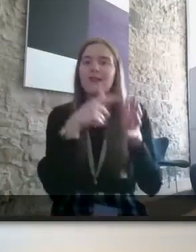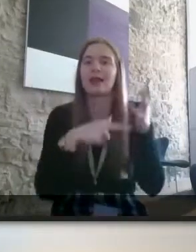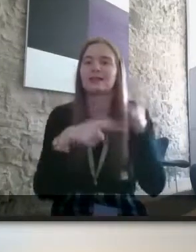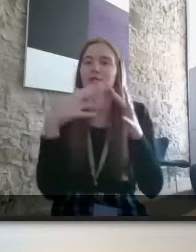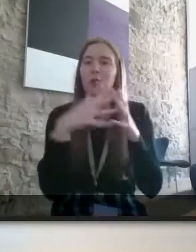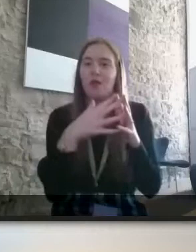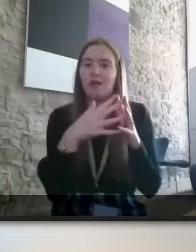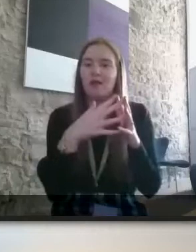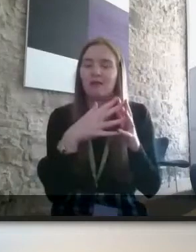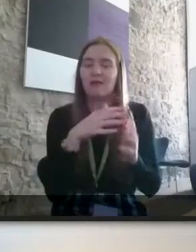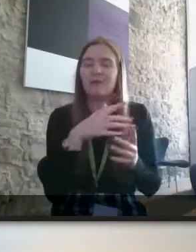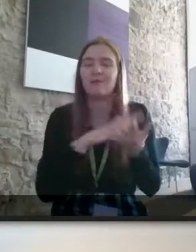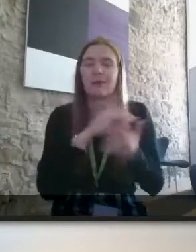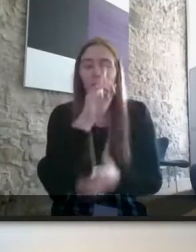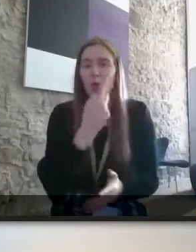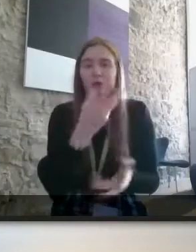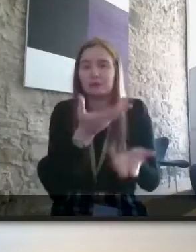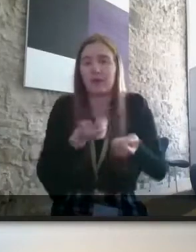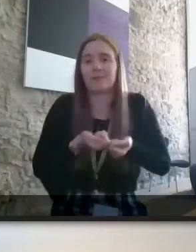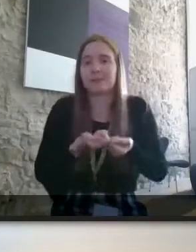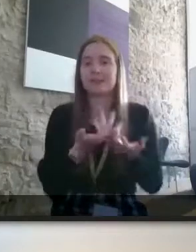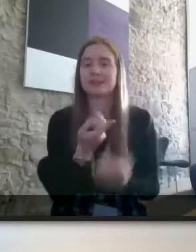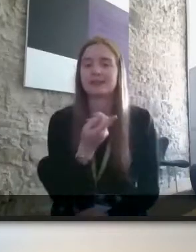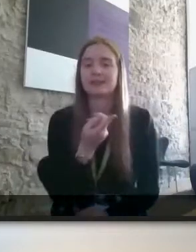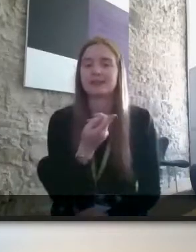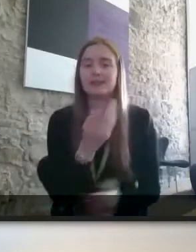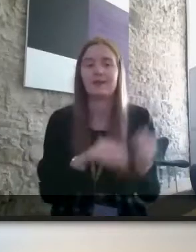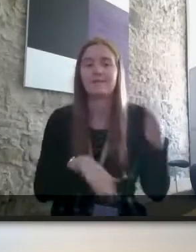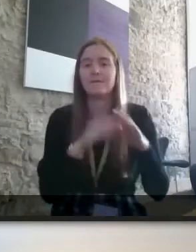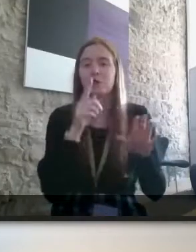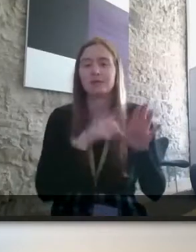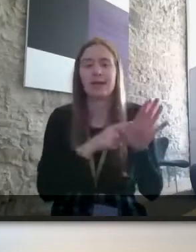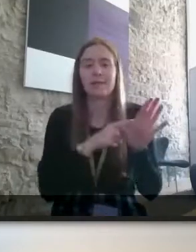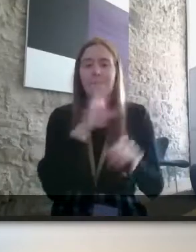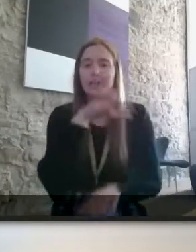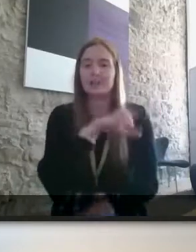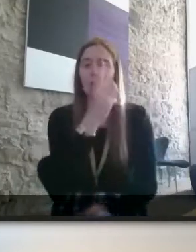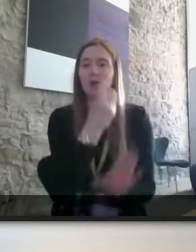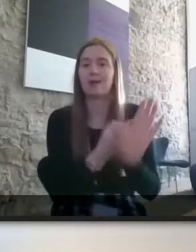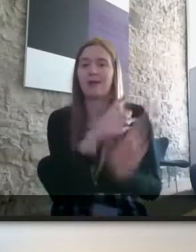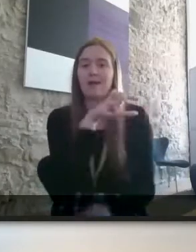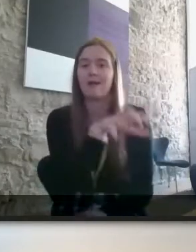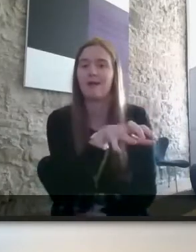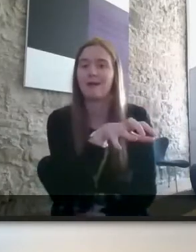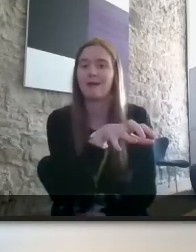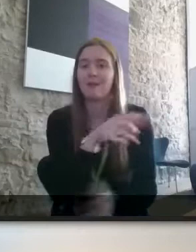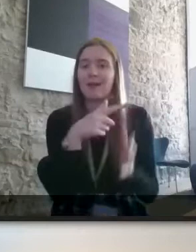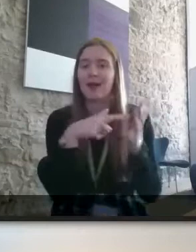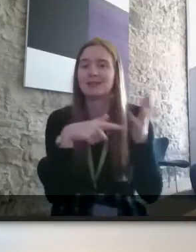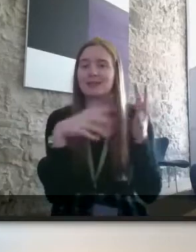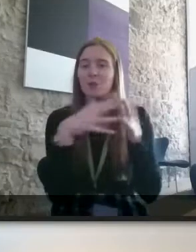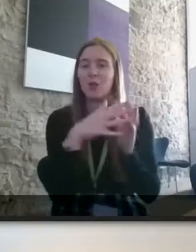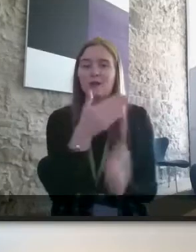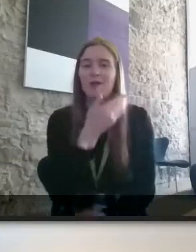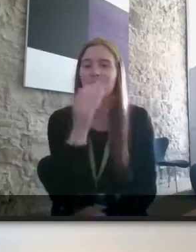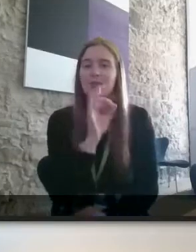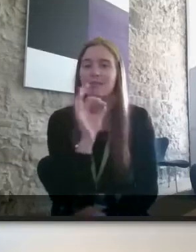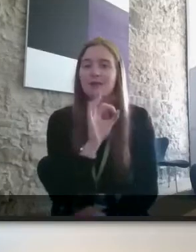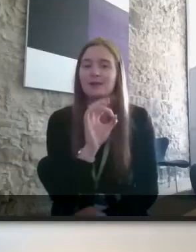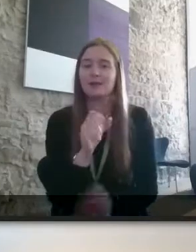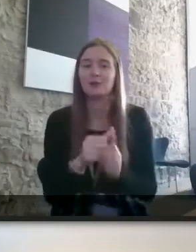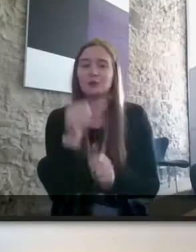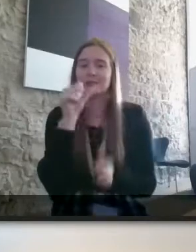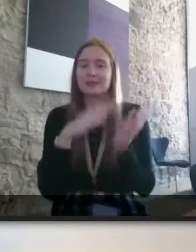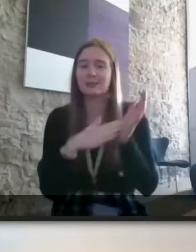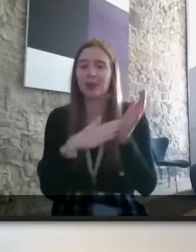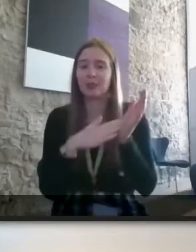couldn't get them they for the entire time that she was there which was a year part of that was that for six months um access to work hadn't logged that she